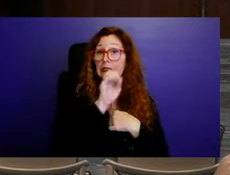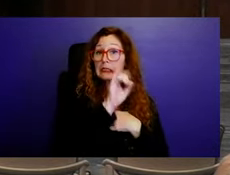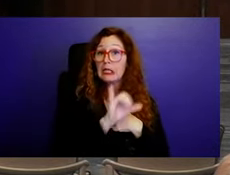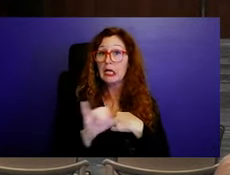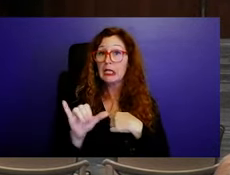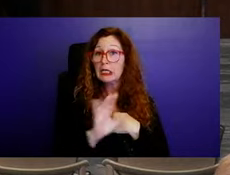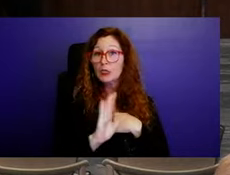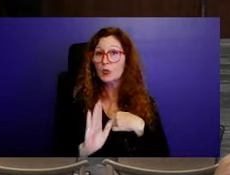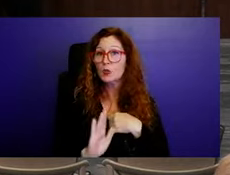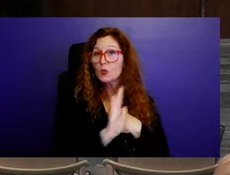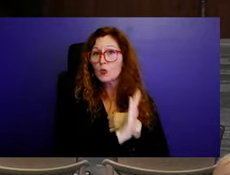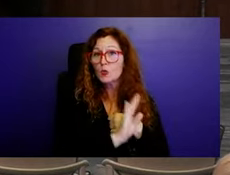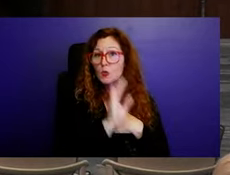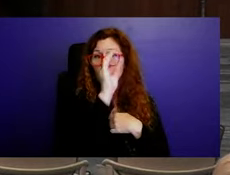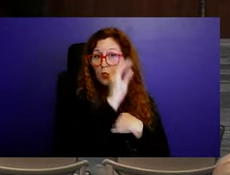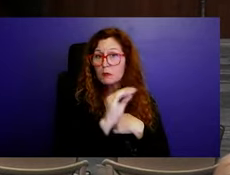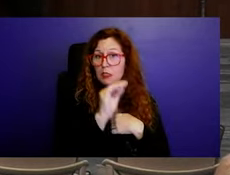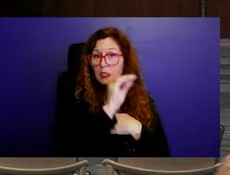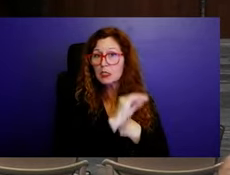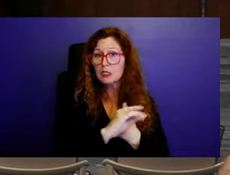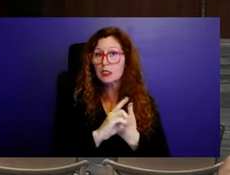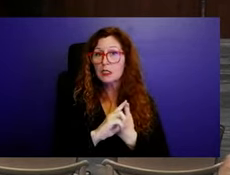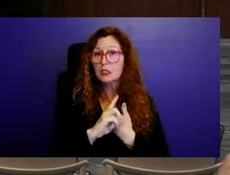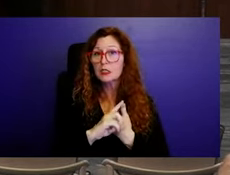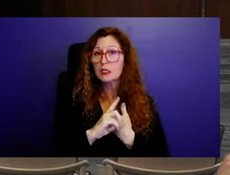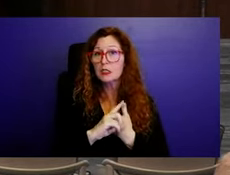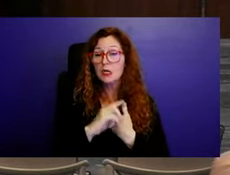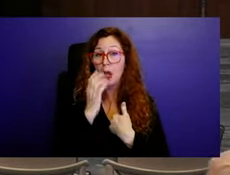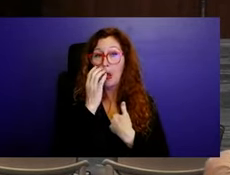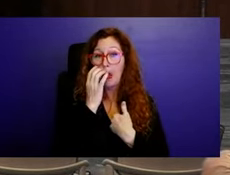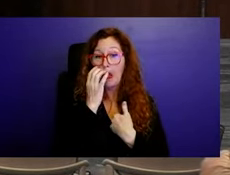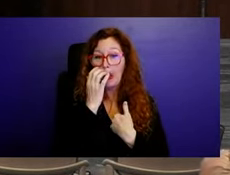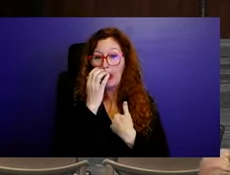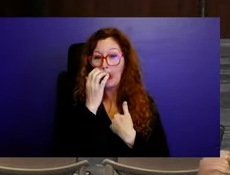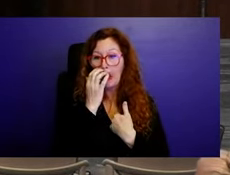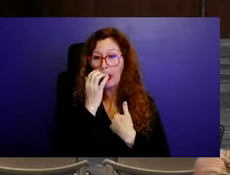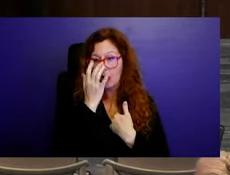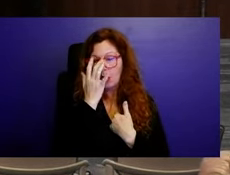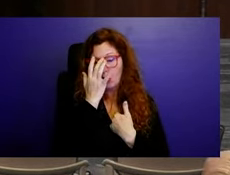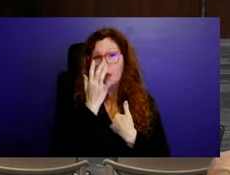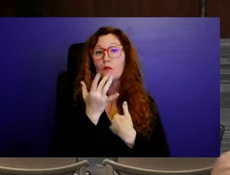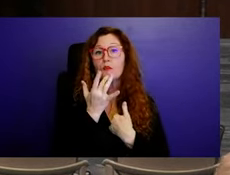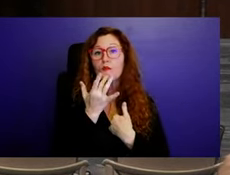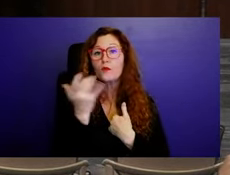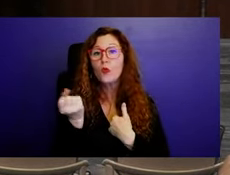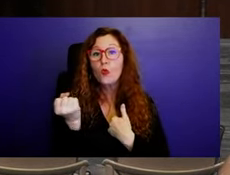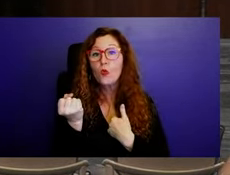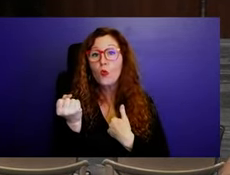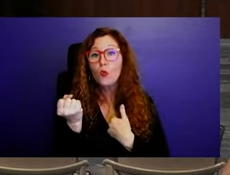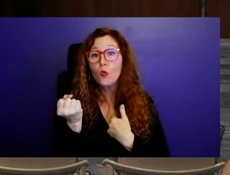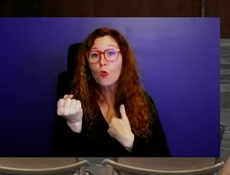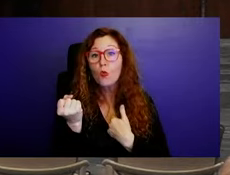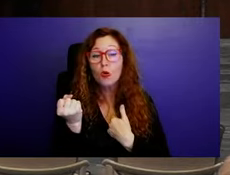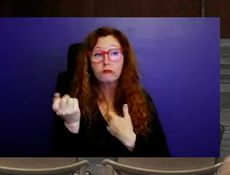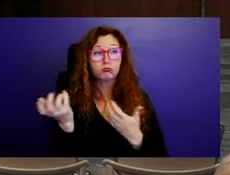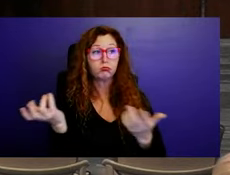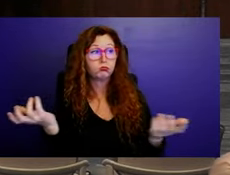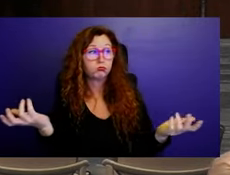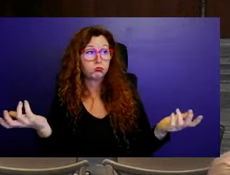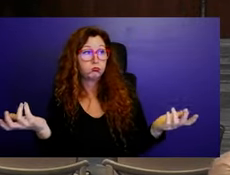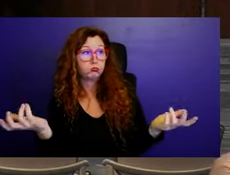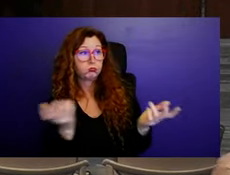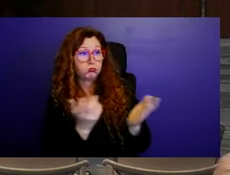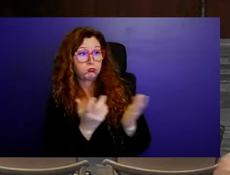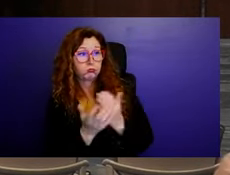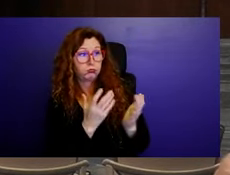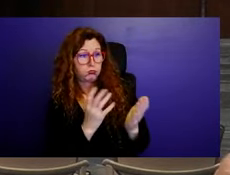sorry. Um, I, or do you want to wait after? Yeah, I mean, I'm comfortable with a feasibility of both